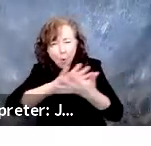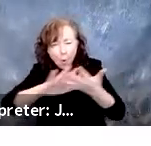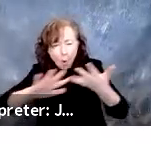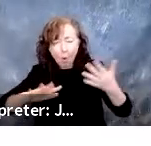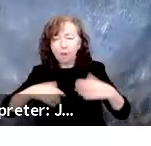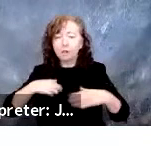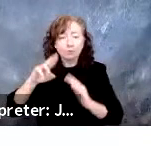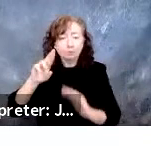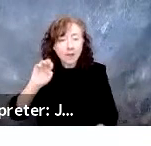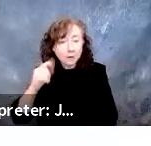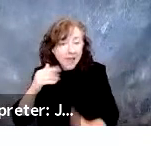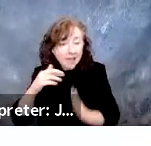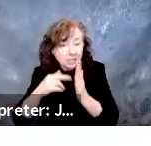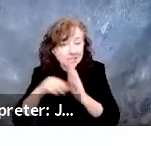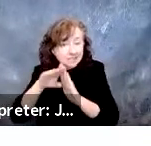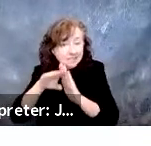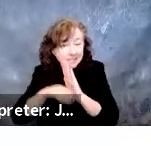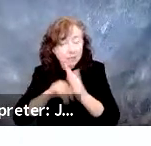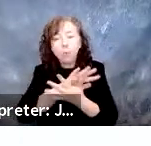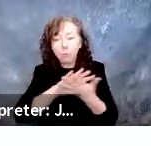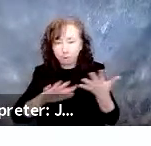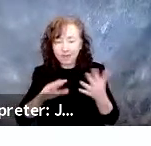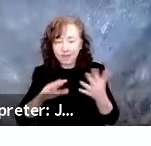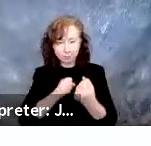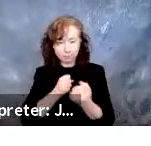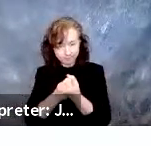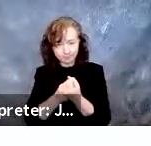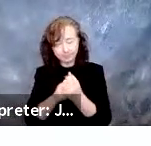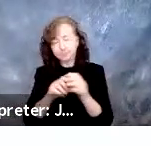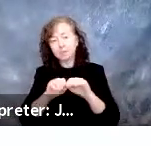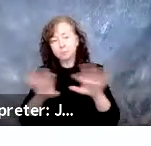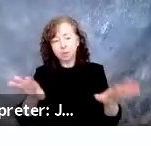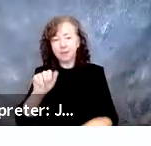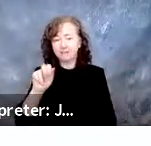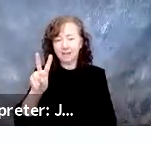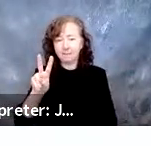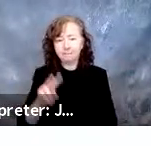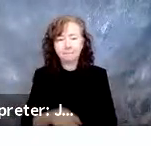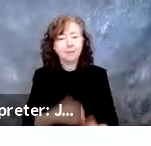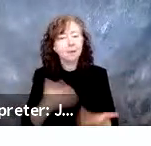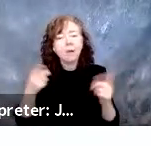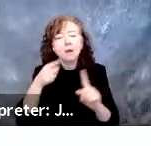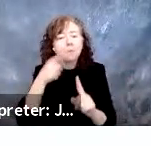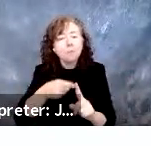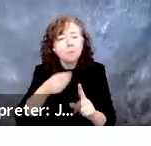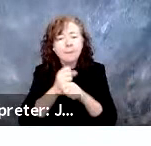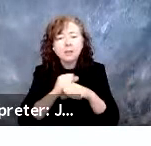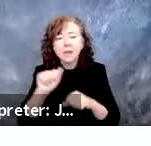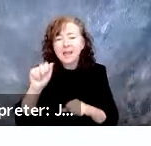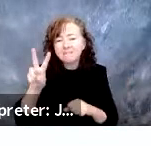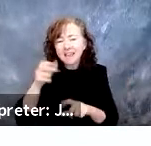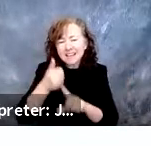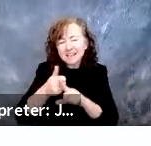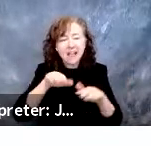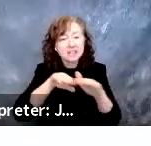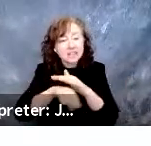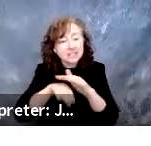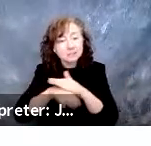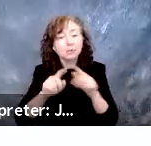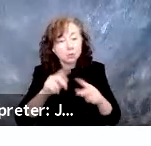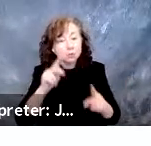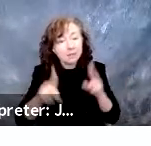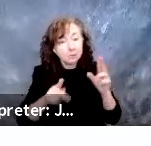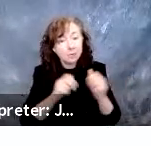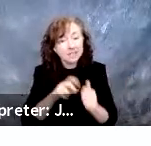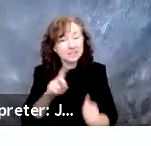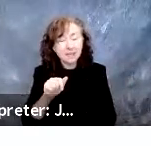the vital importance of ensuring that autonomous vehicles are accessible to passengers with disabilities cannot be